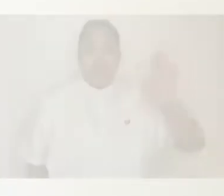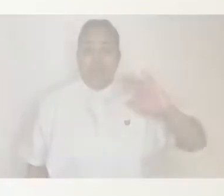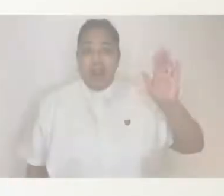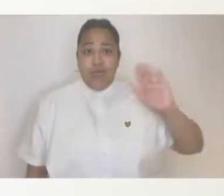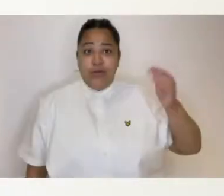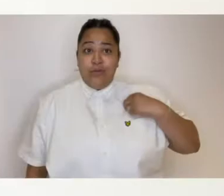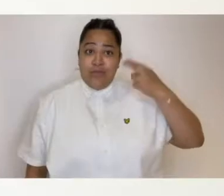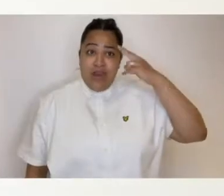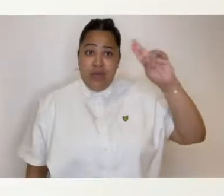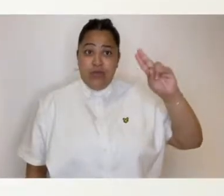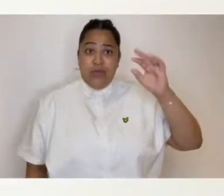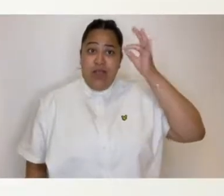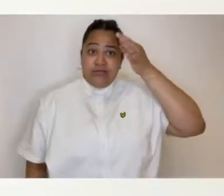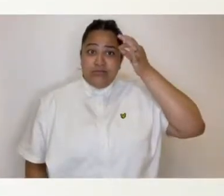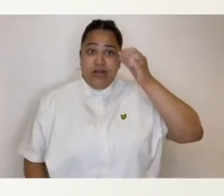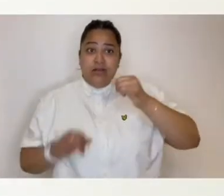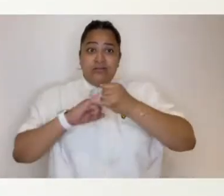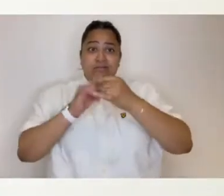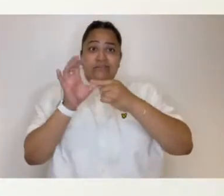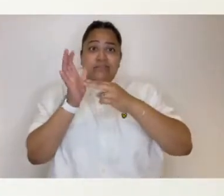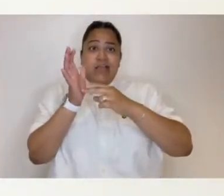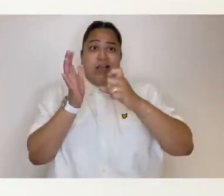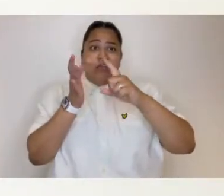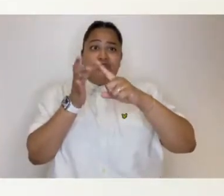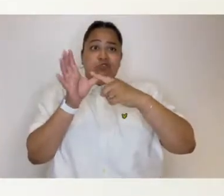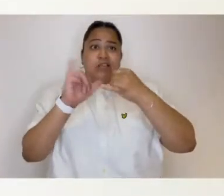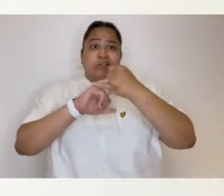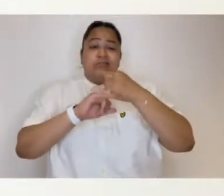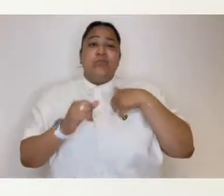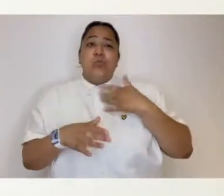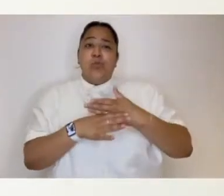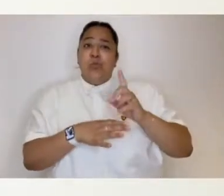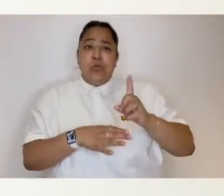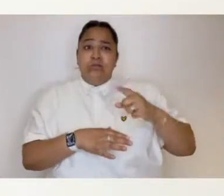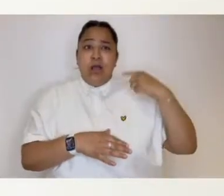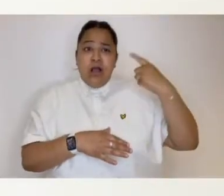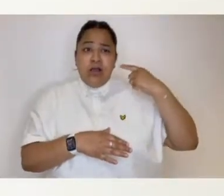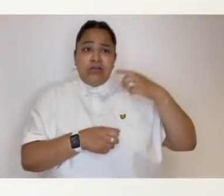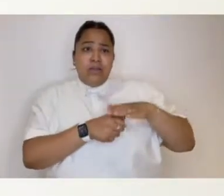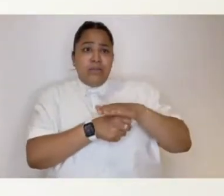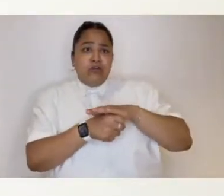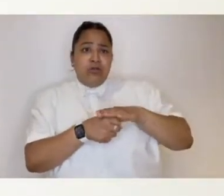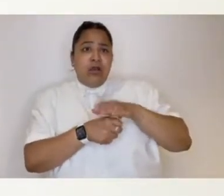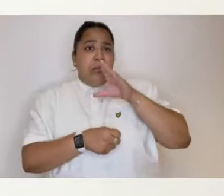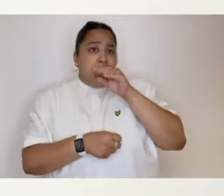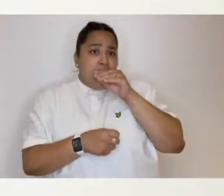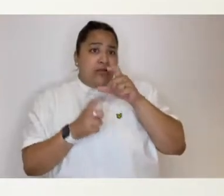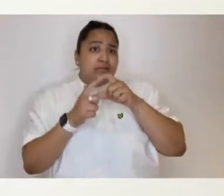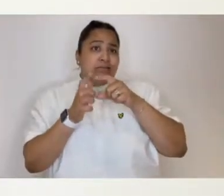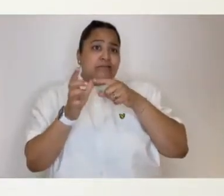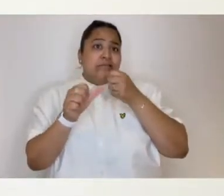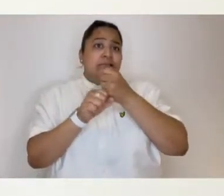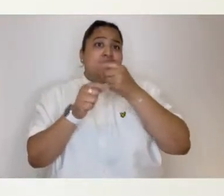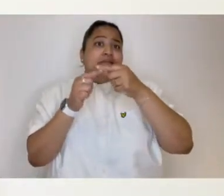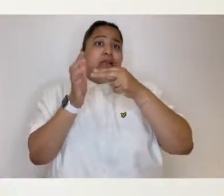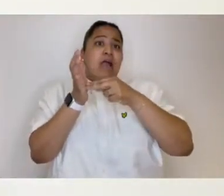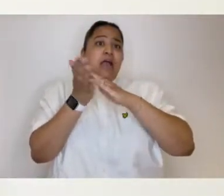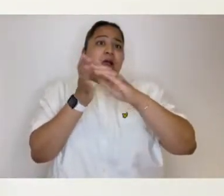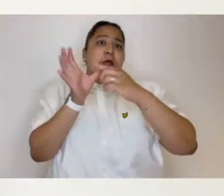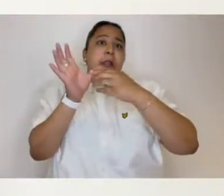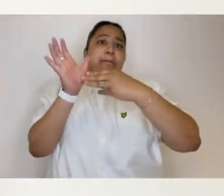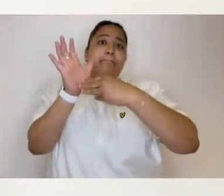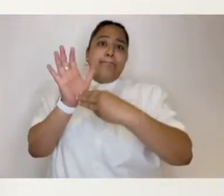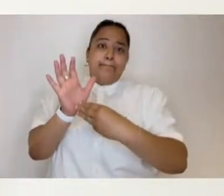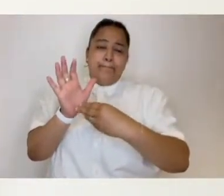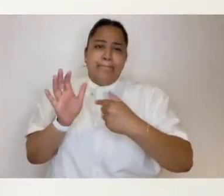I'm Councillor Santia Alassia from the London Borough of Barking and Dagnam and I'm really pleased to